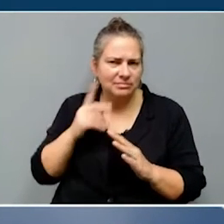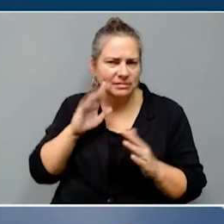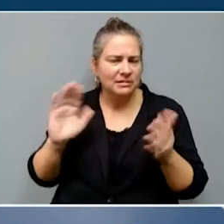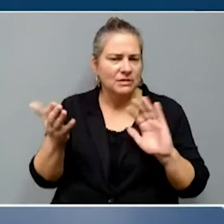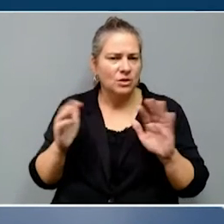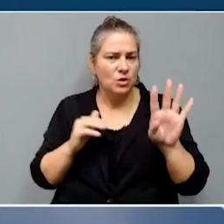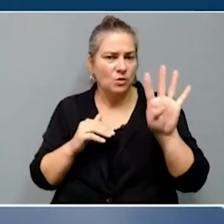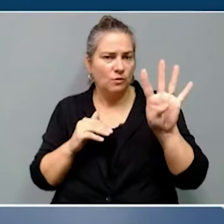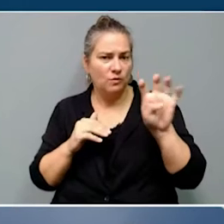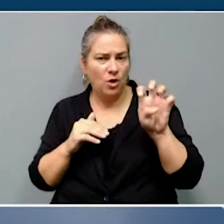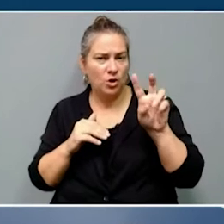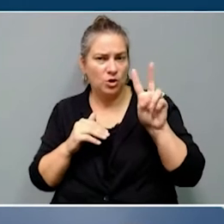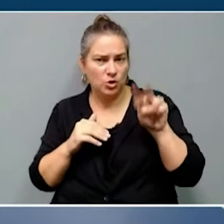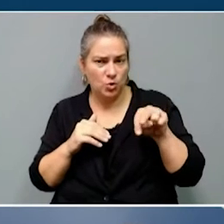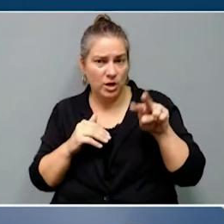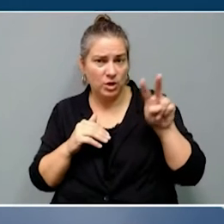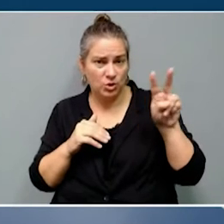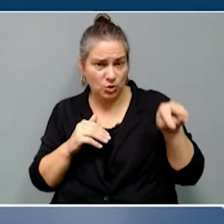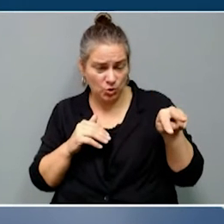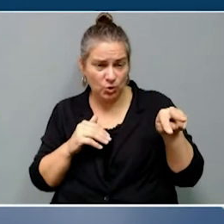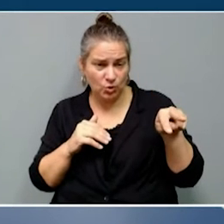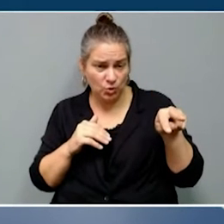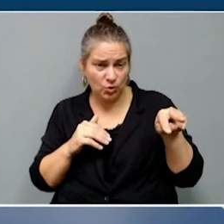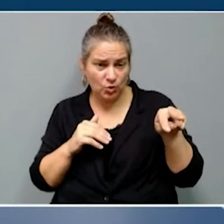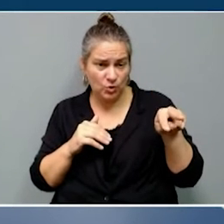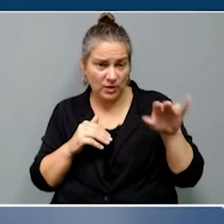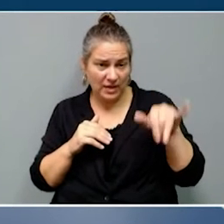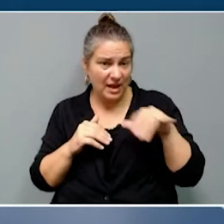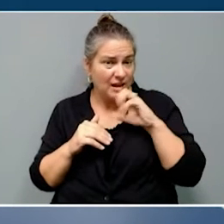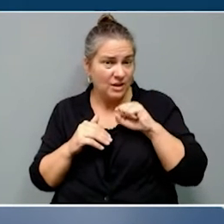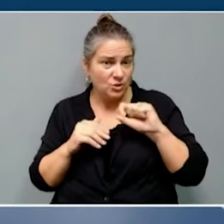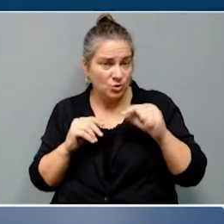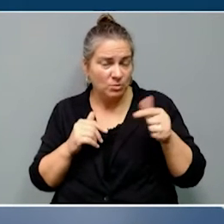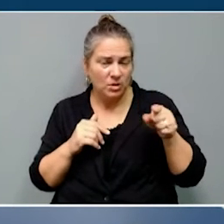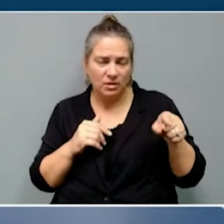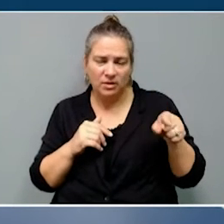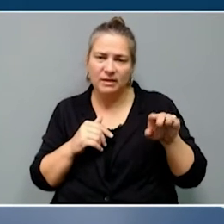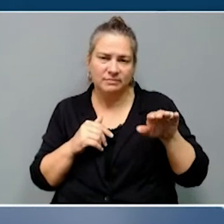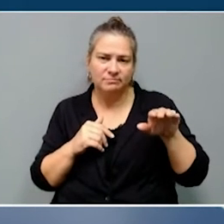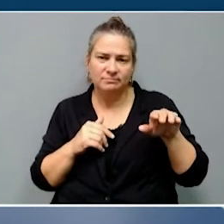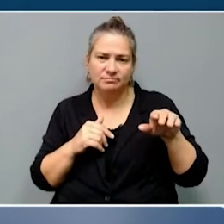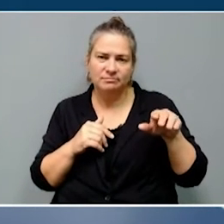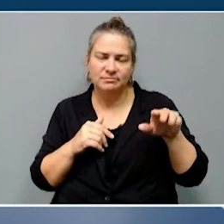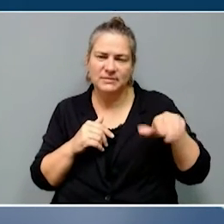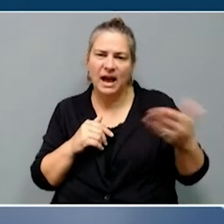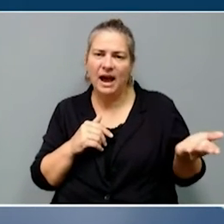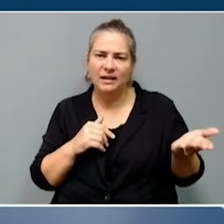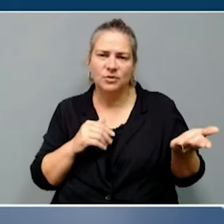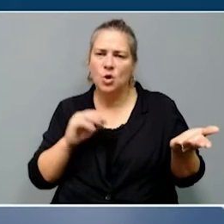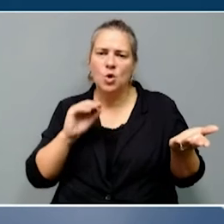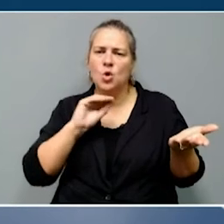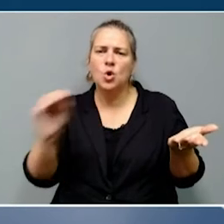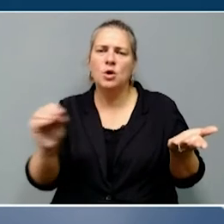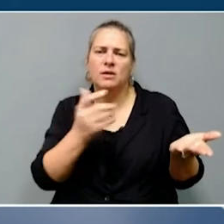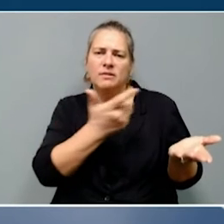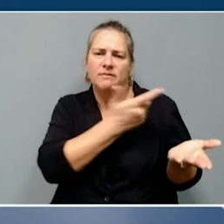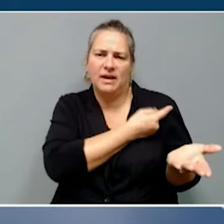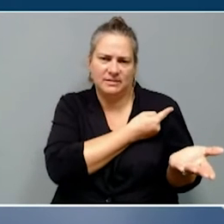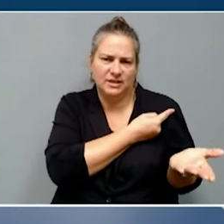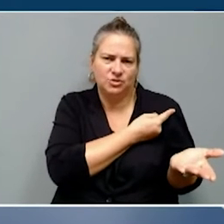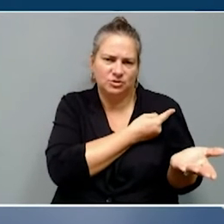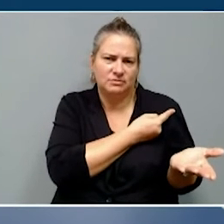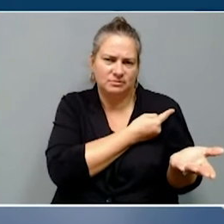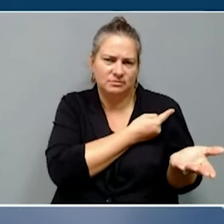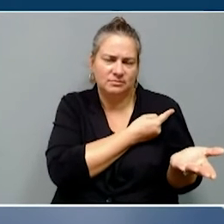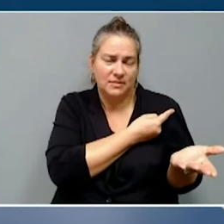a rate 20 times higher than those who have. That translates to 21 vaccinated deaths compared to 422